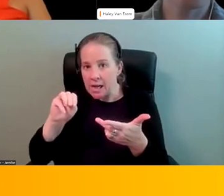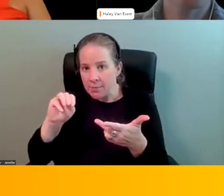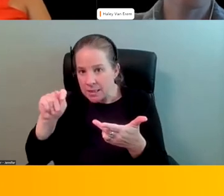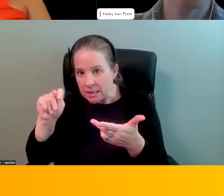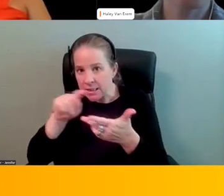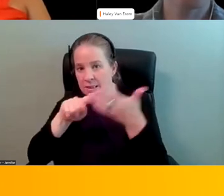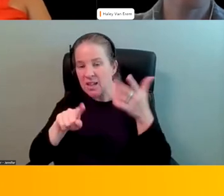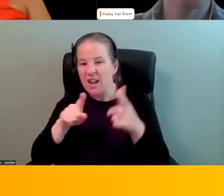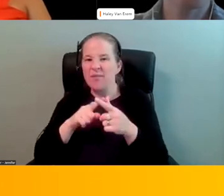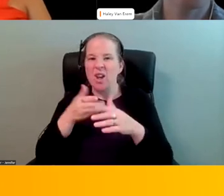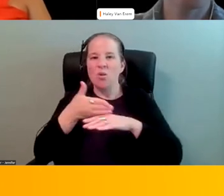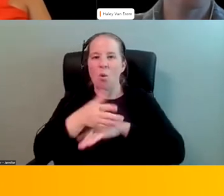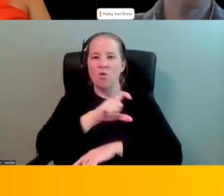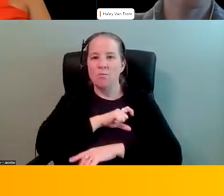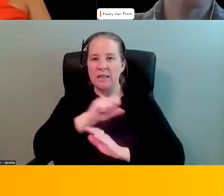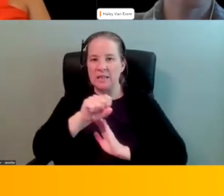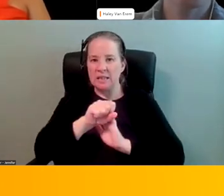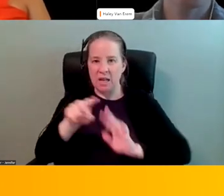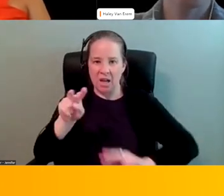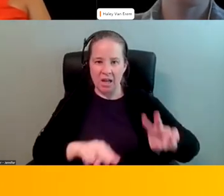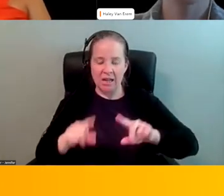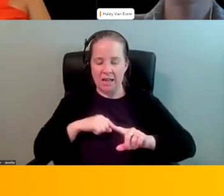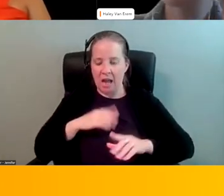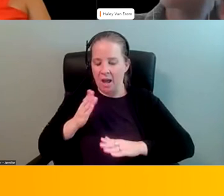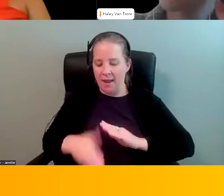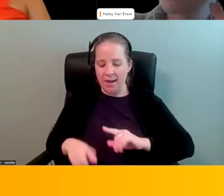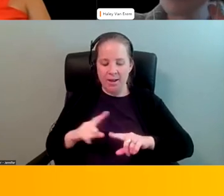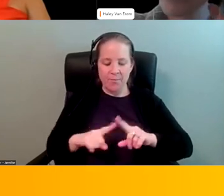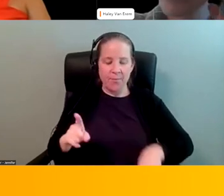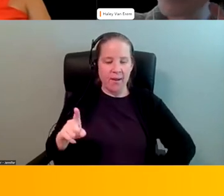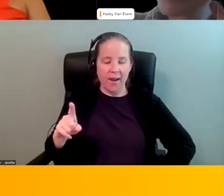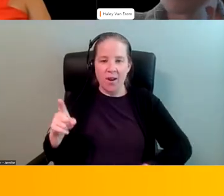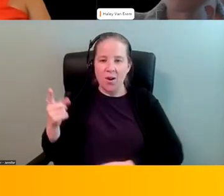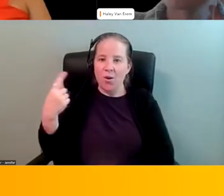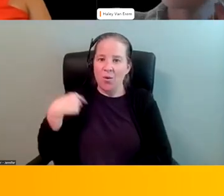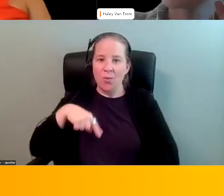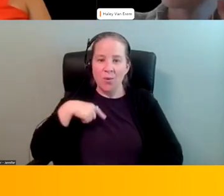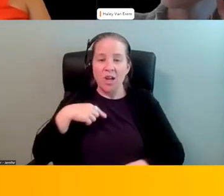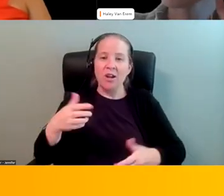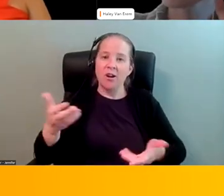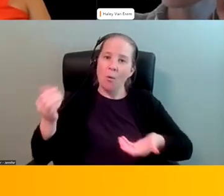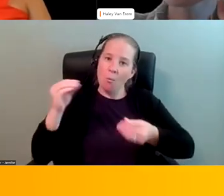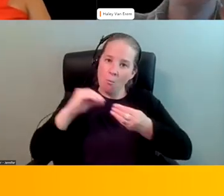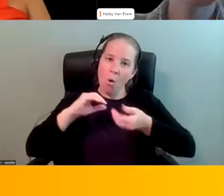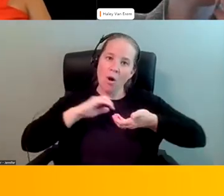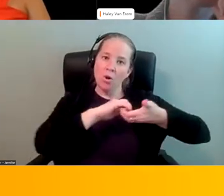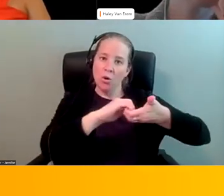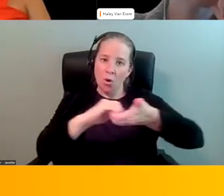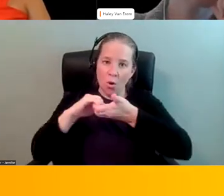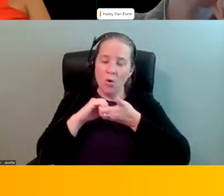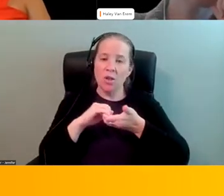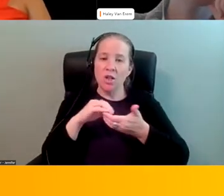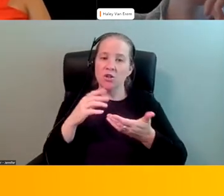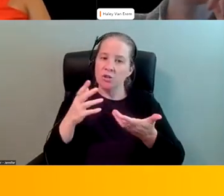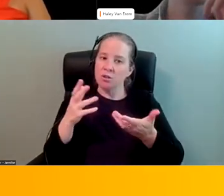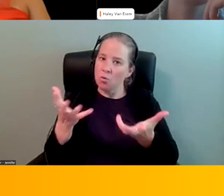an old police state and out, out ended that. But again, we were getting more coalition partners who are willing to see this for,